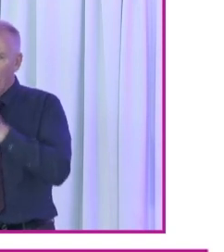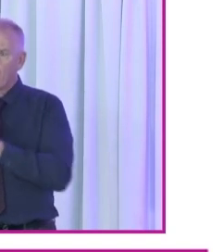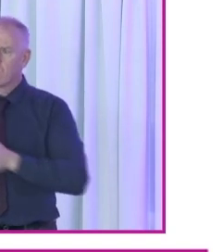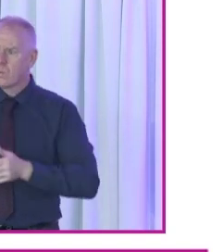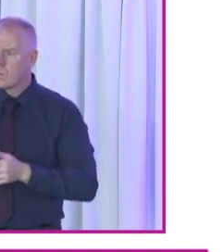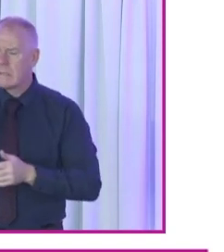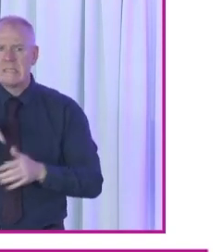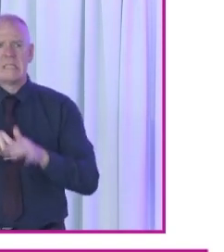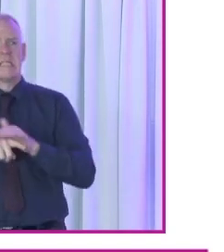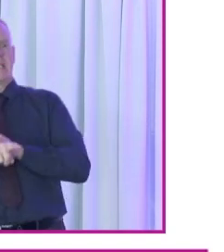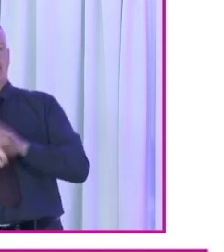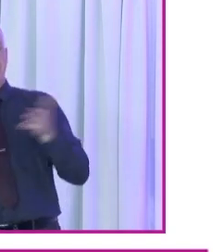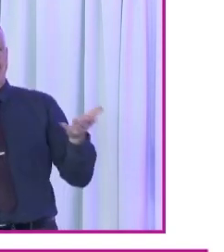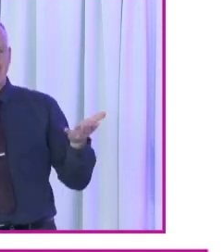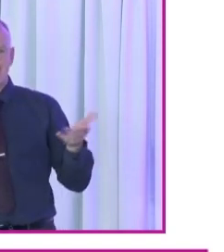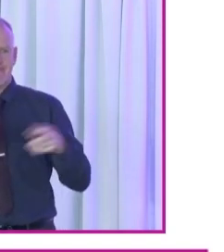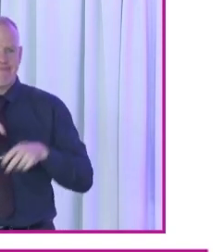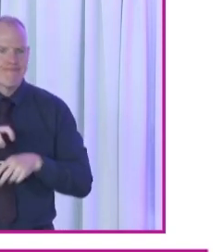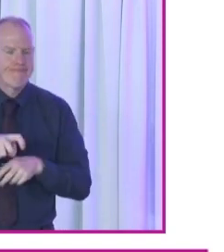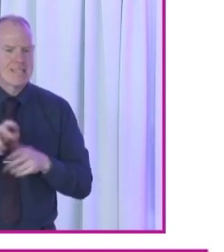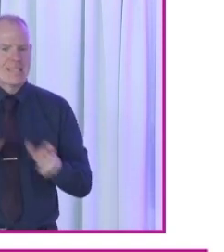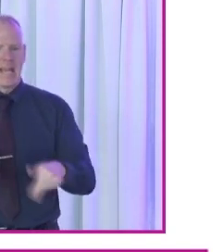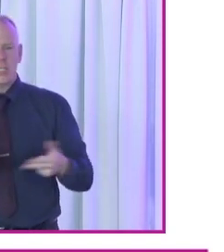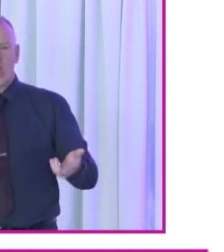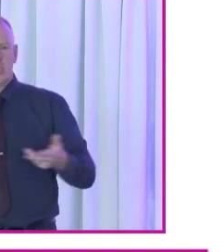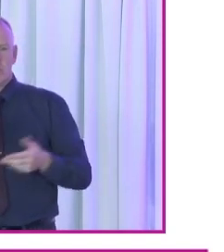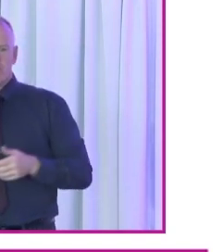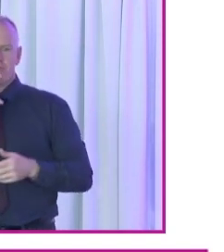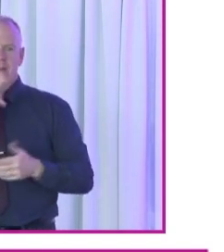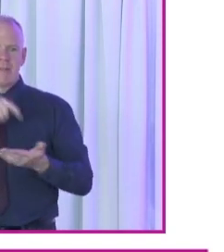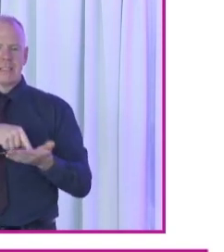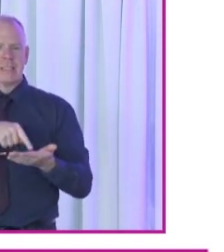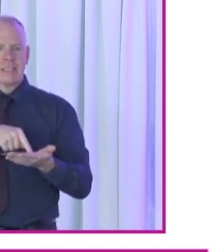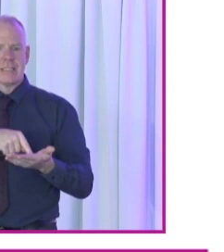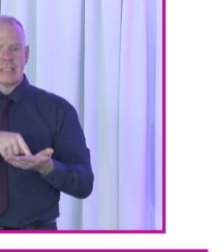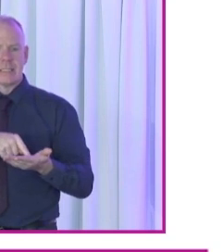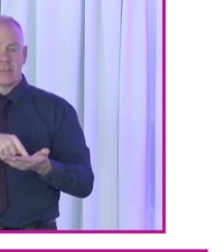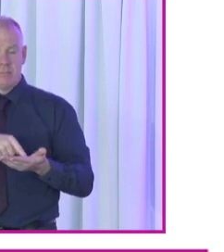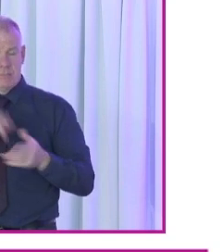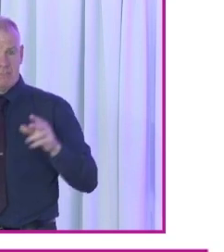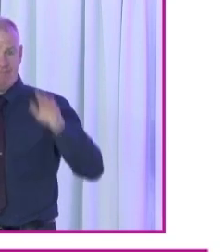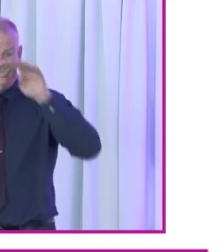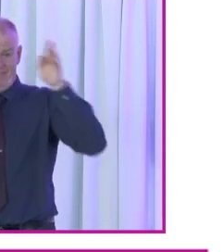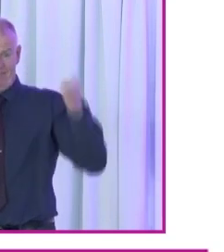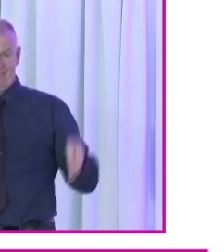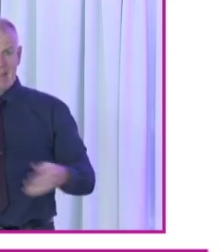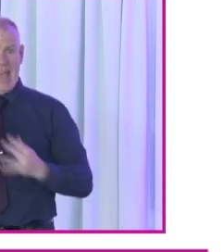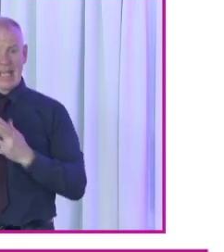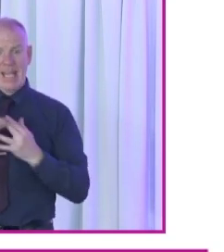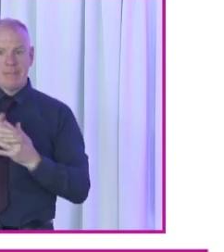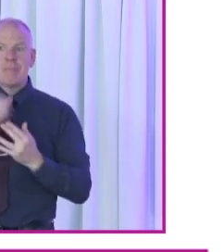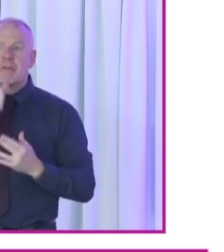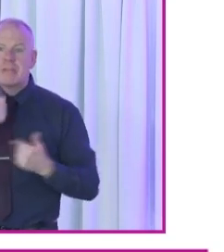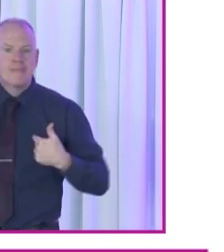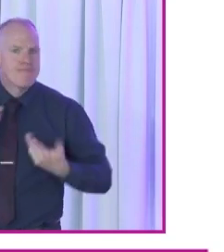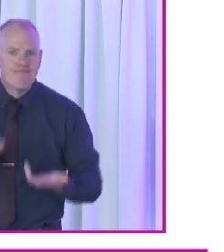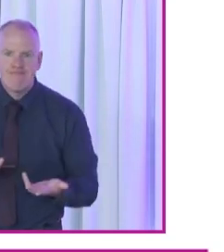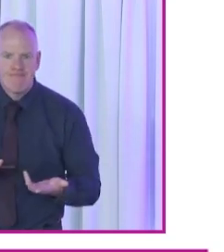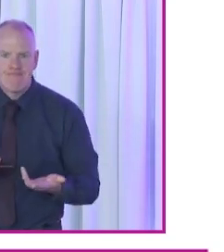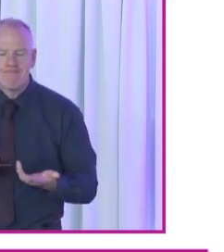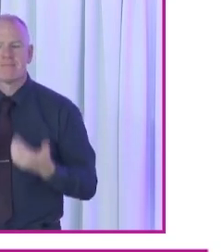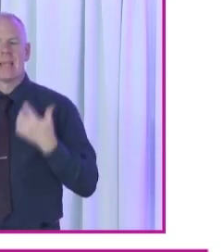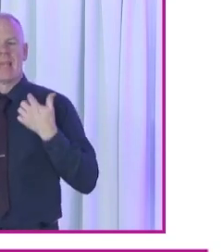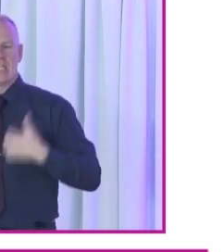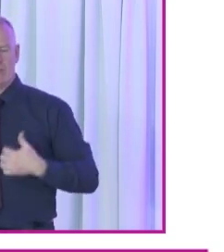they didn't, where there wasn't a polling booth, what we described as an accessible polling booth. And I think it was really